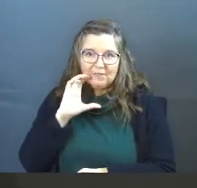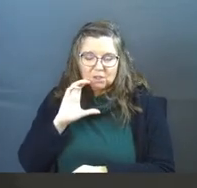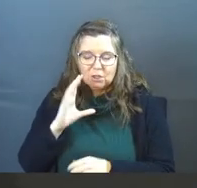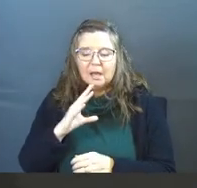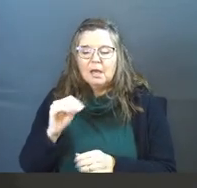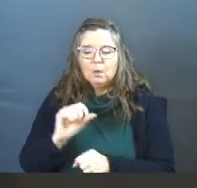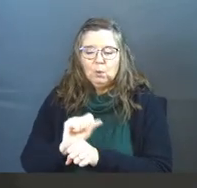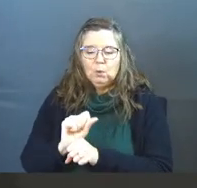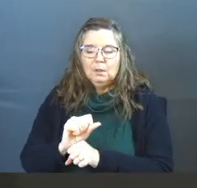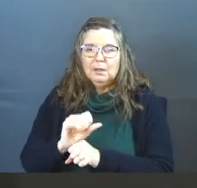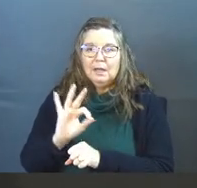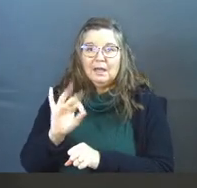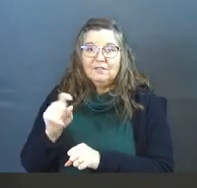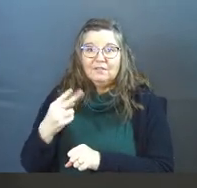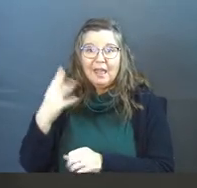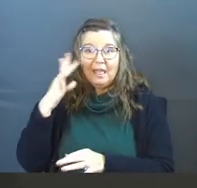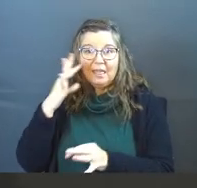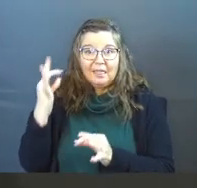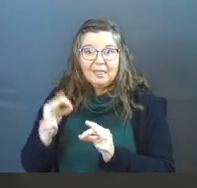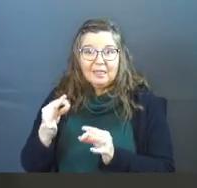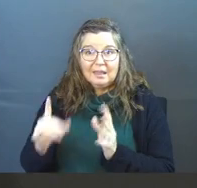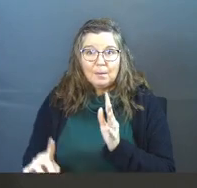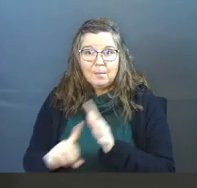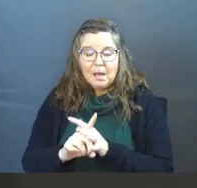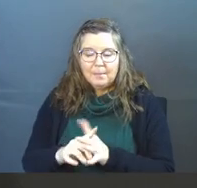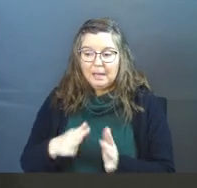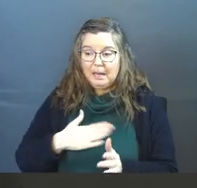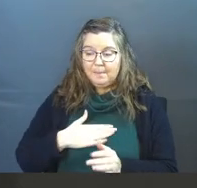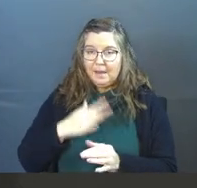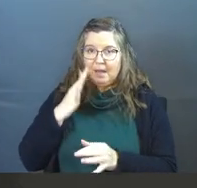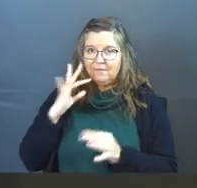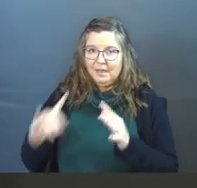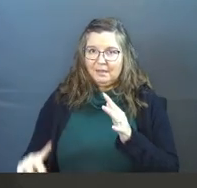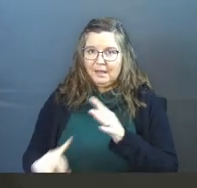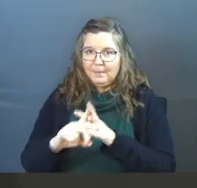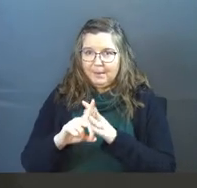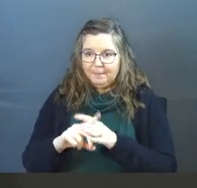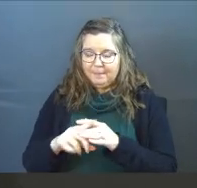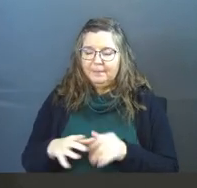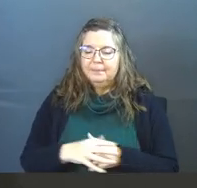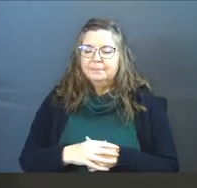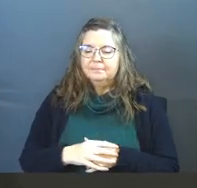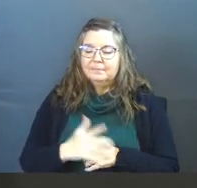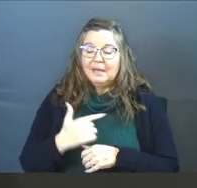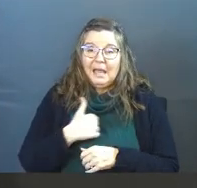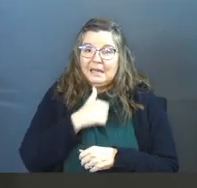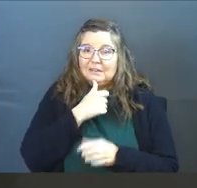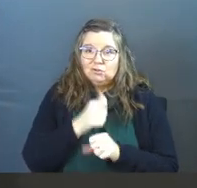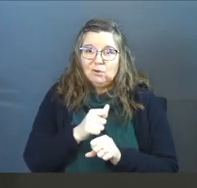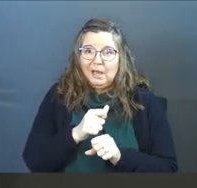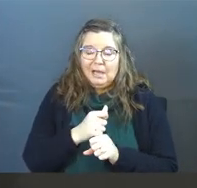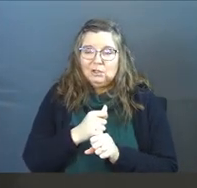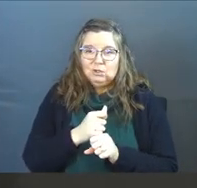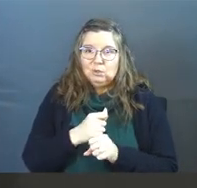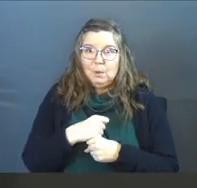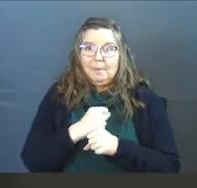and faith came up. And my faith came up. And I didn't try to manufacture anything. All of